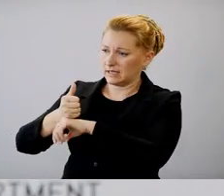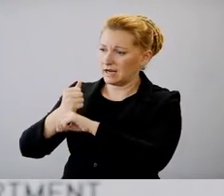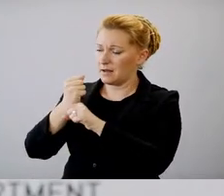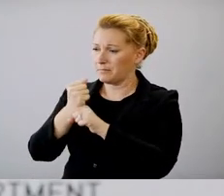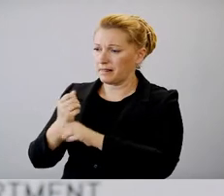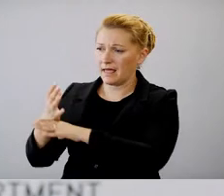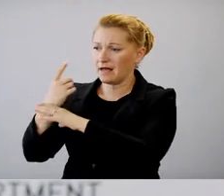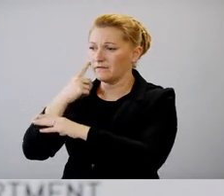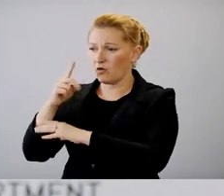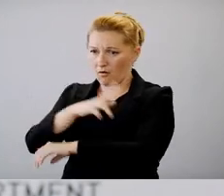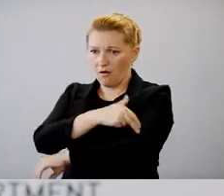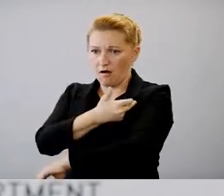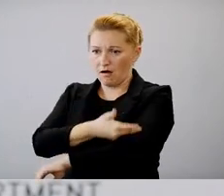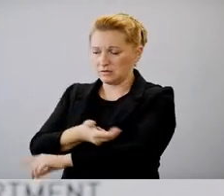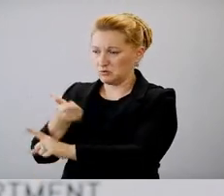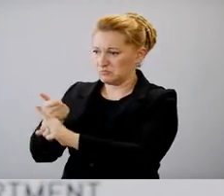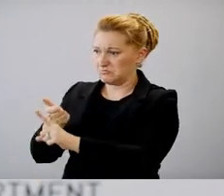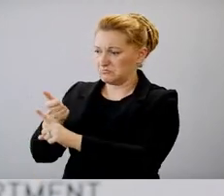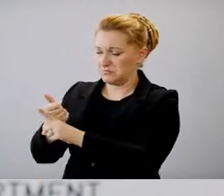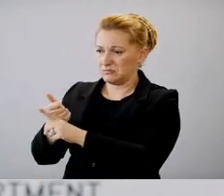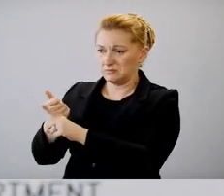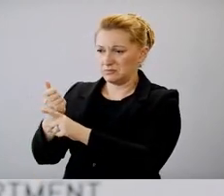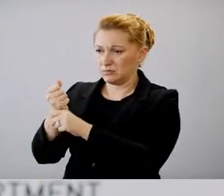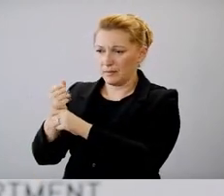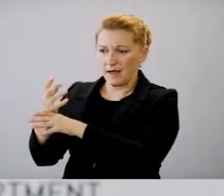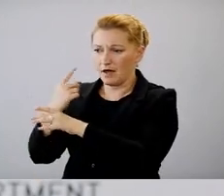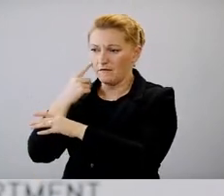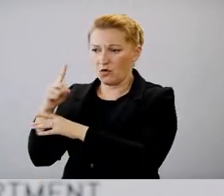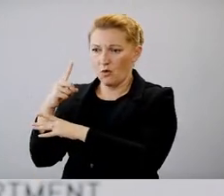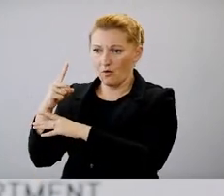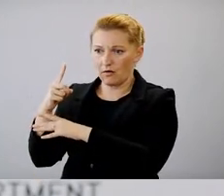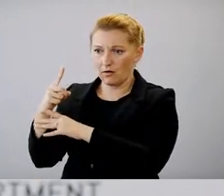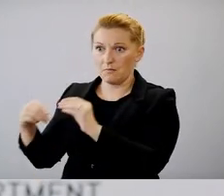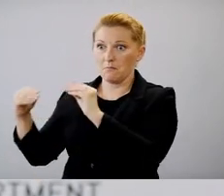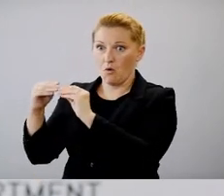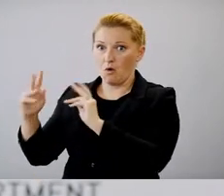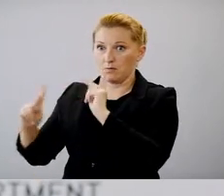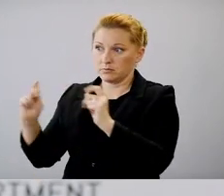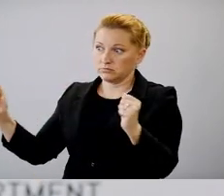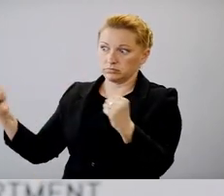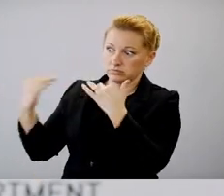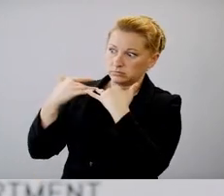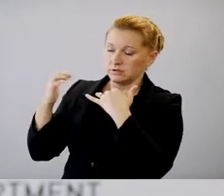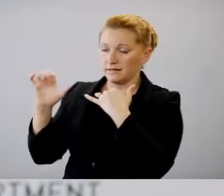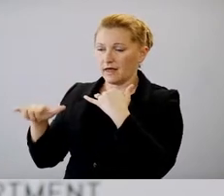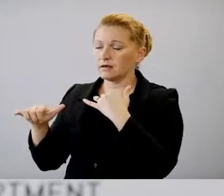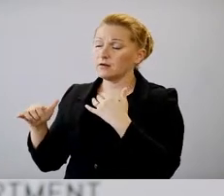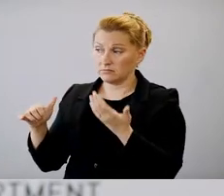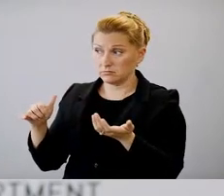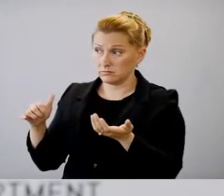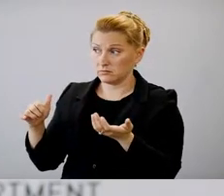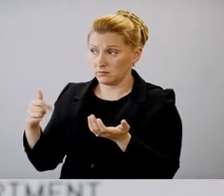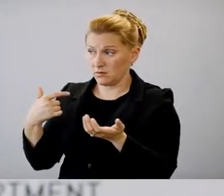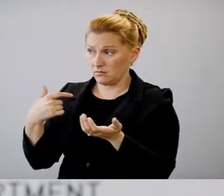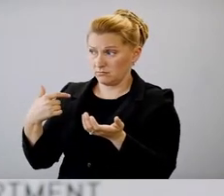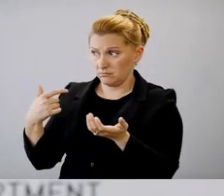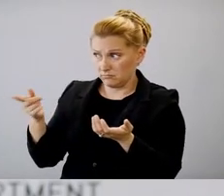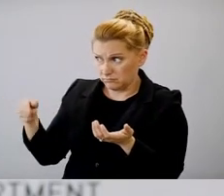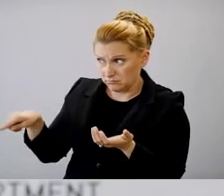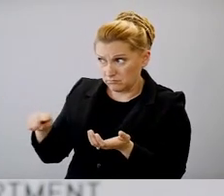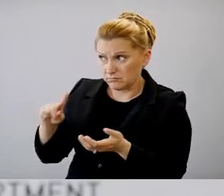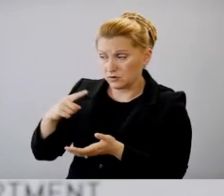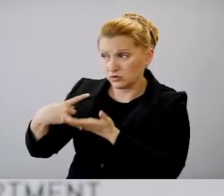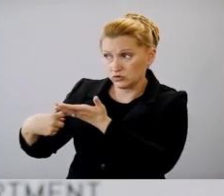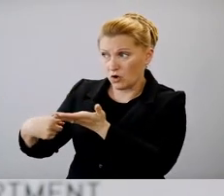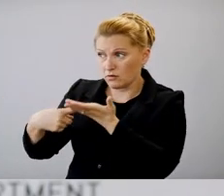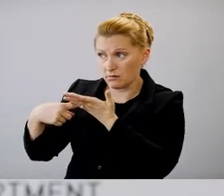plans for the hospitals prepare for these, you know, extra cases. Is there any talk about, uh, implementing any of those plans or any